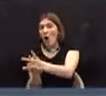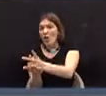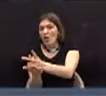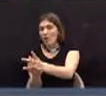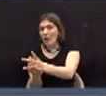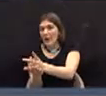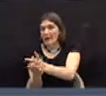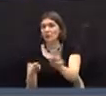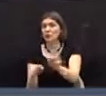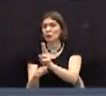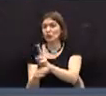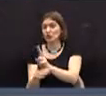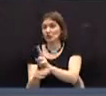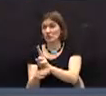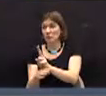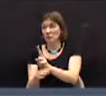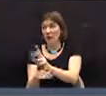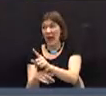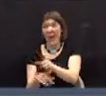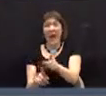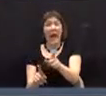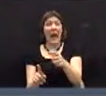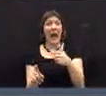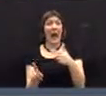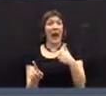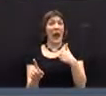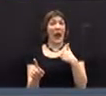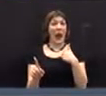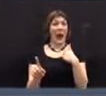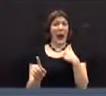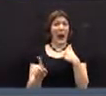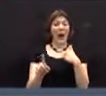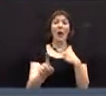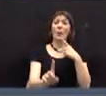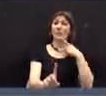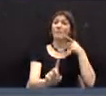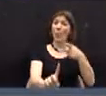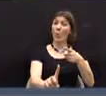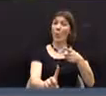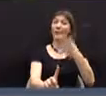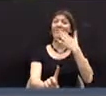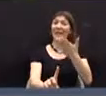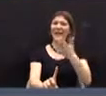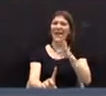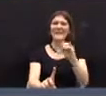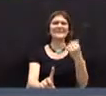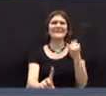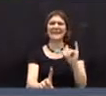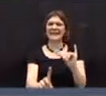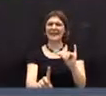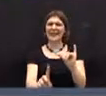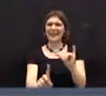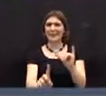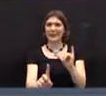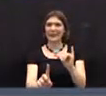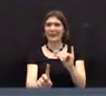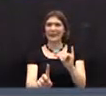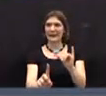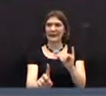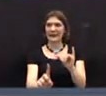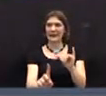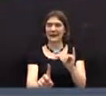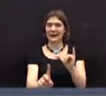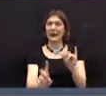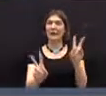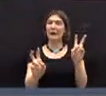to redirect funds. I would take that, Mr. Phillips, I think your point is well taken, but I still would take that as